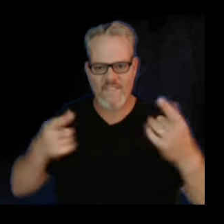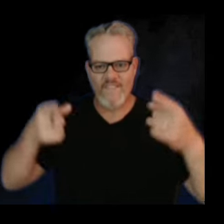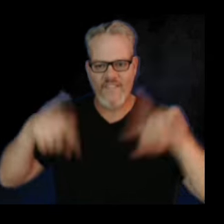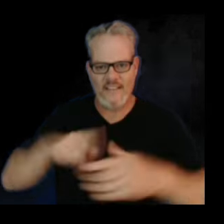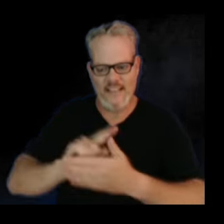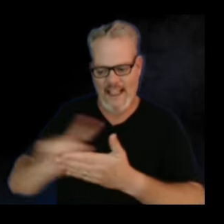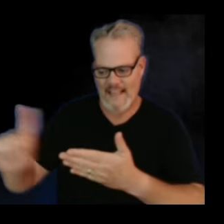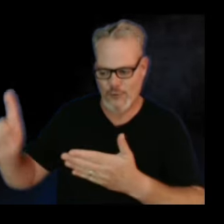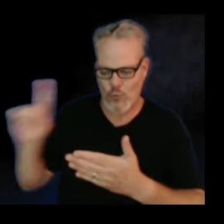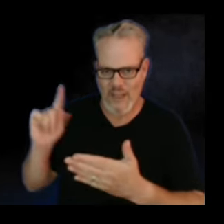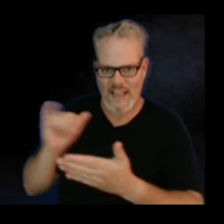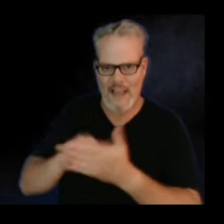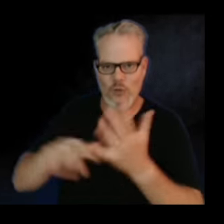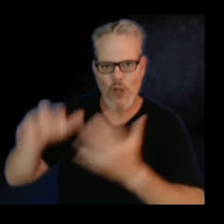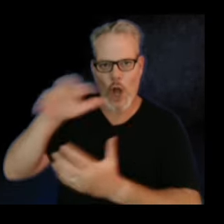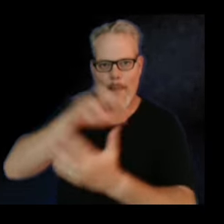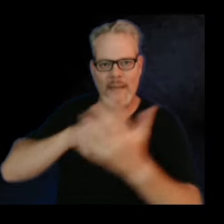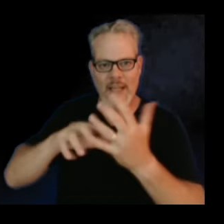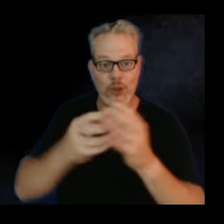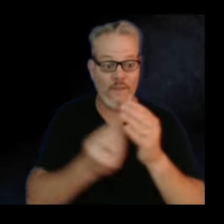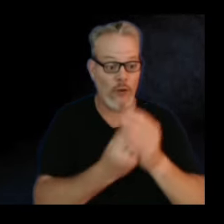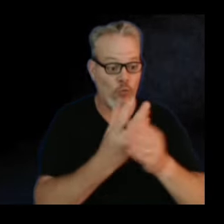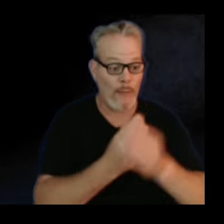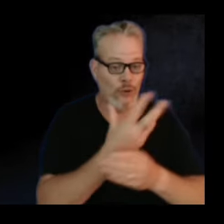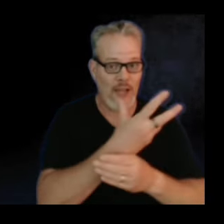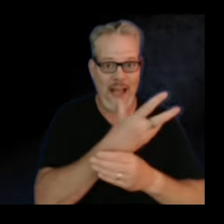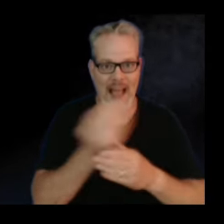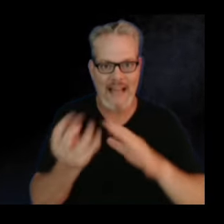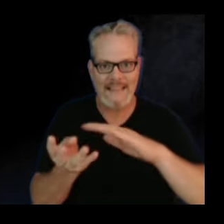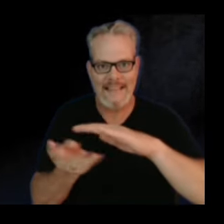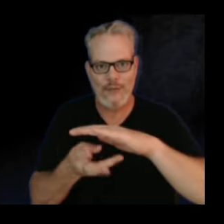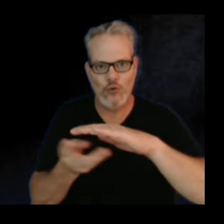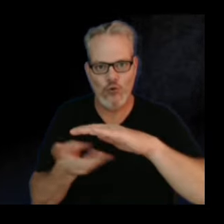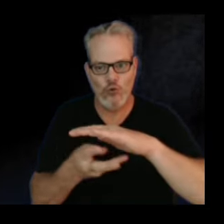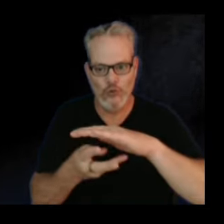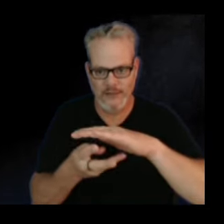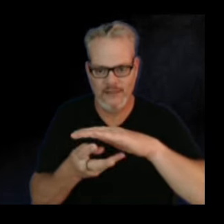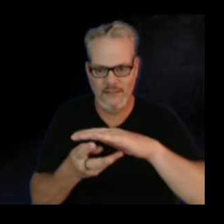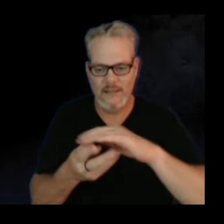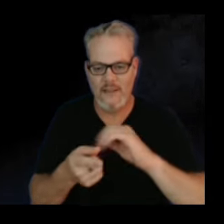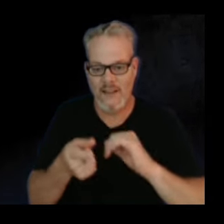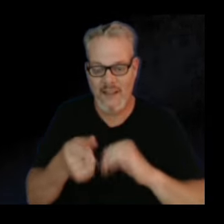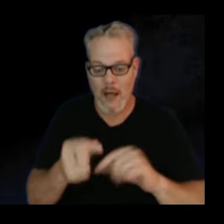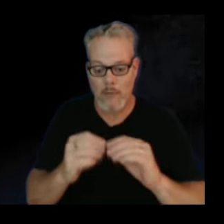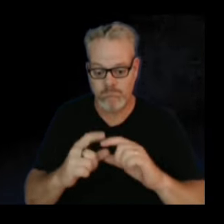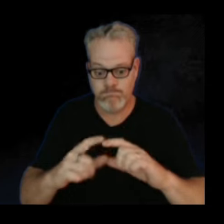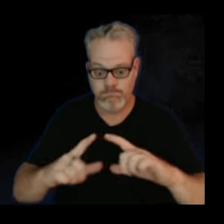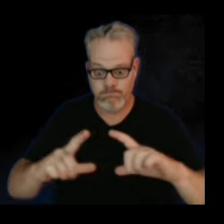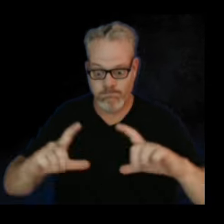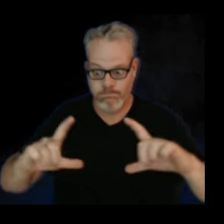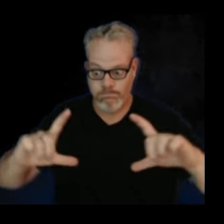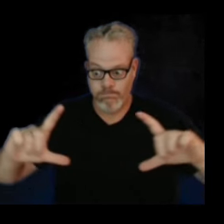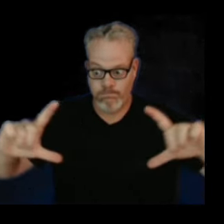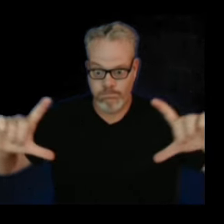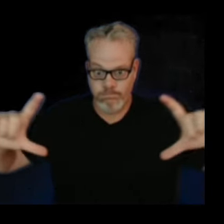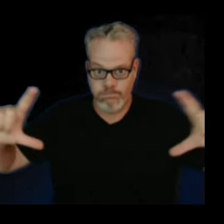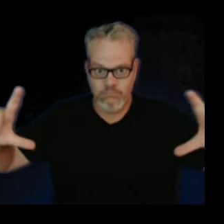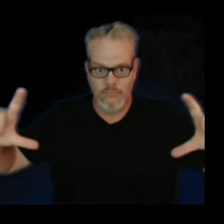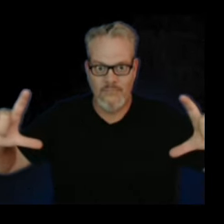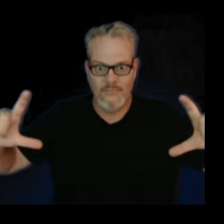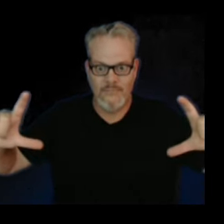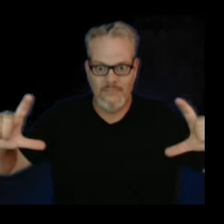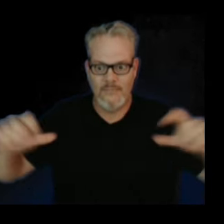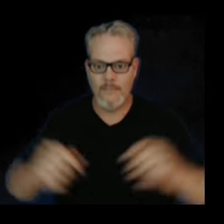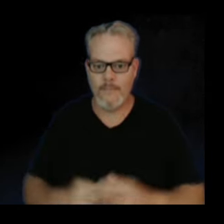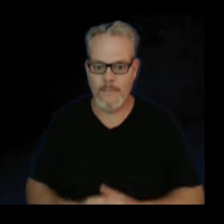a combination of an eruption and an intrusion with the intrusion spanning a much greater distance down the rift here.